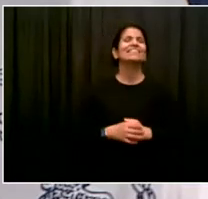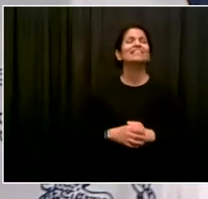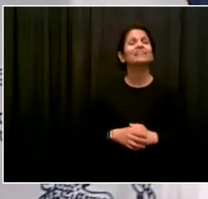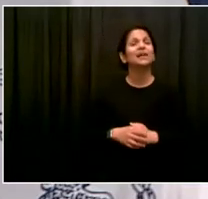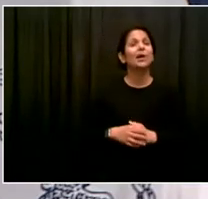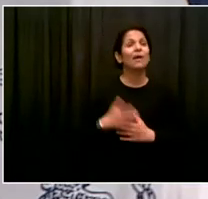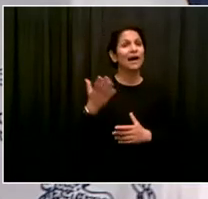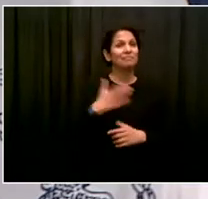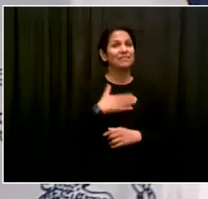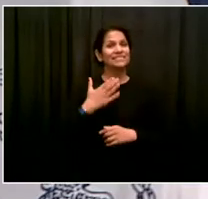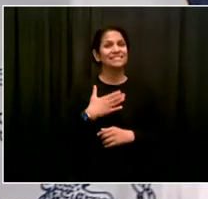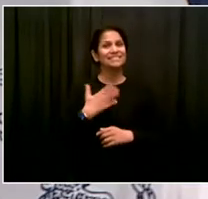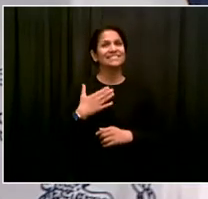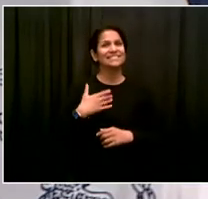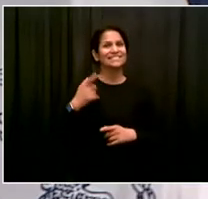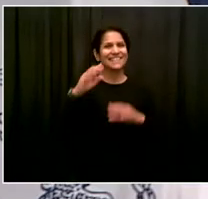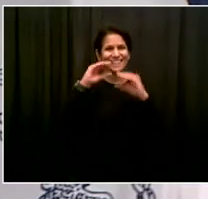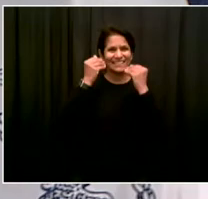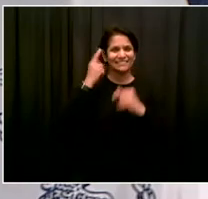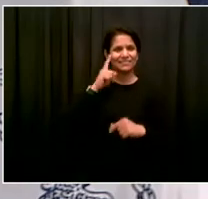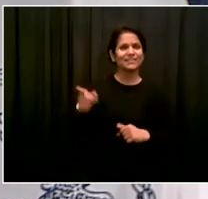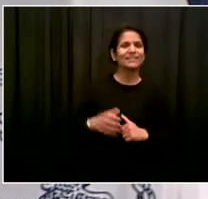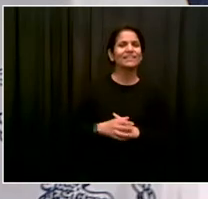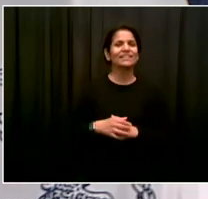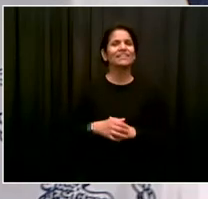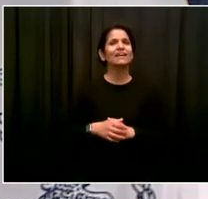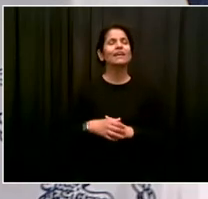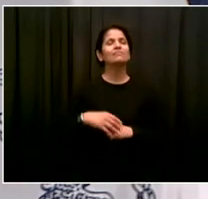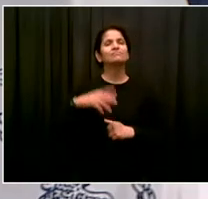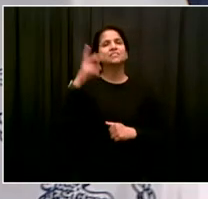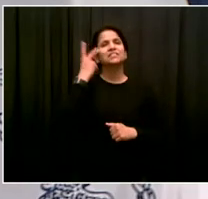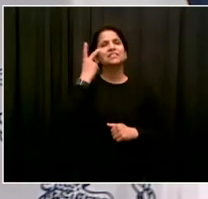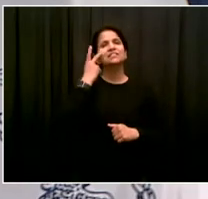No, we just put it up to Twitter. We'll see what happens. Okay.